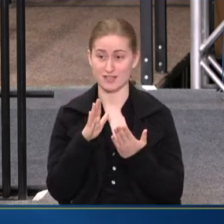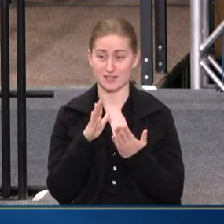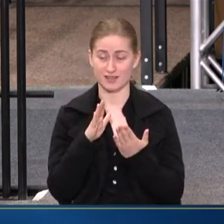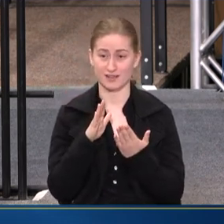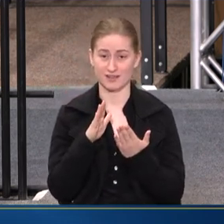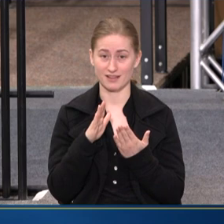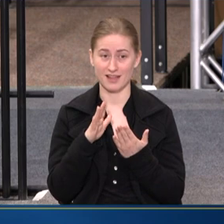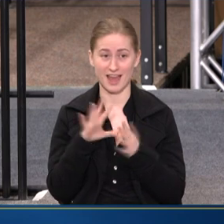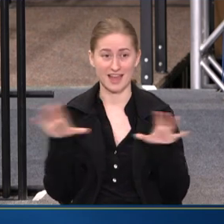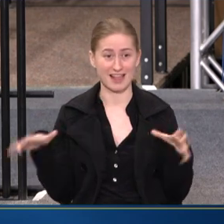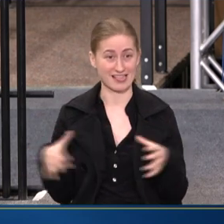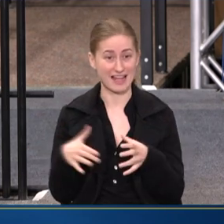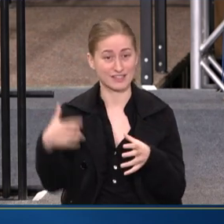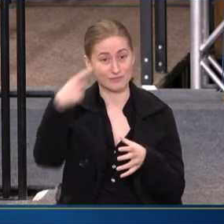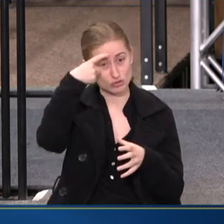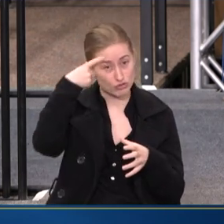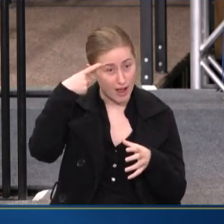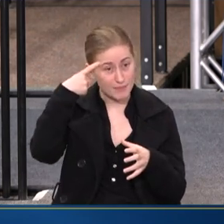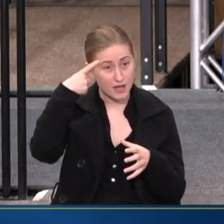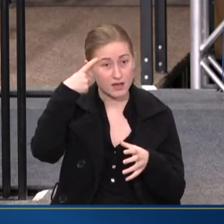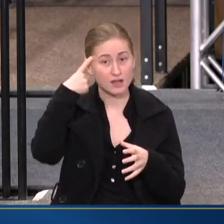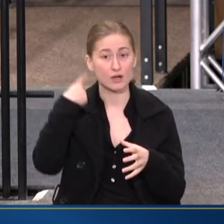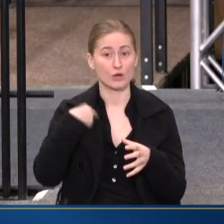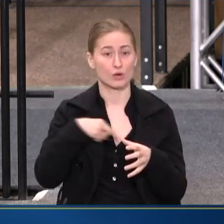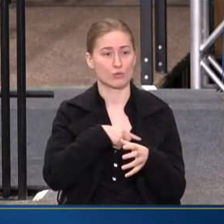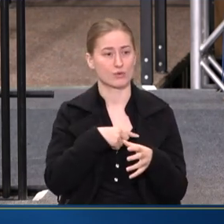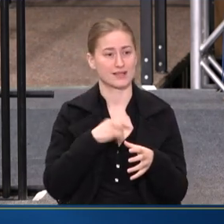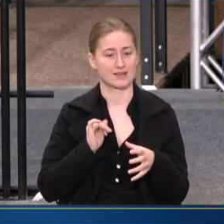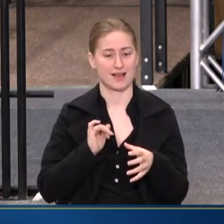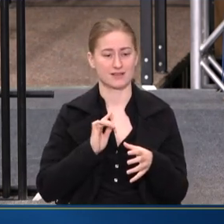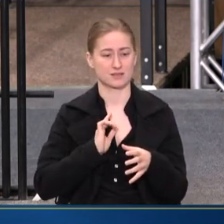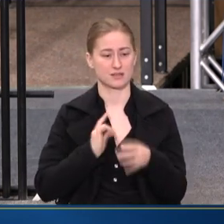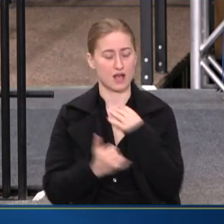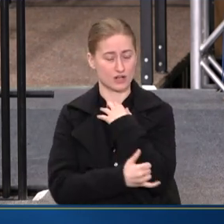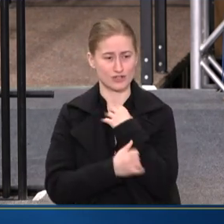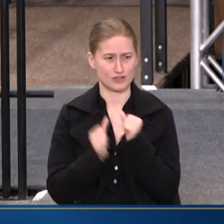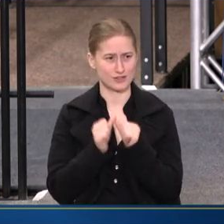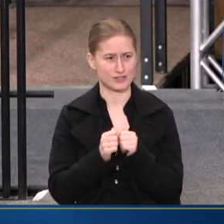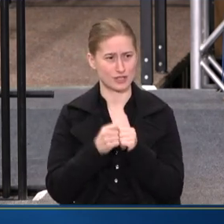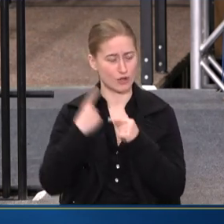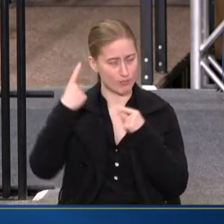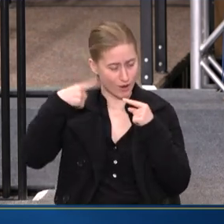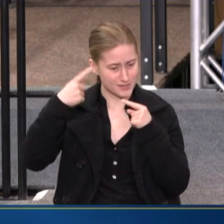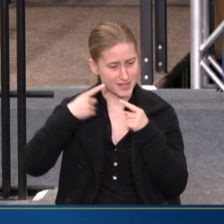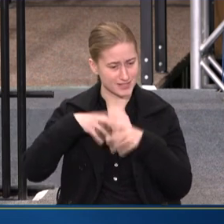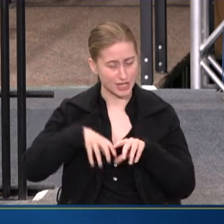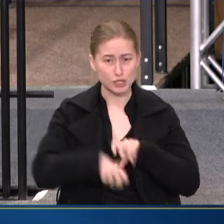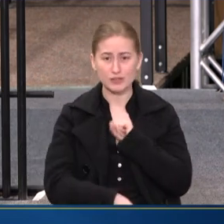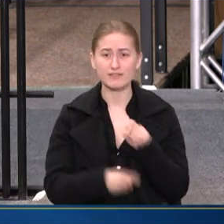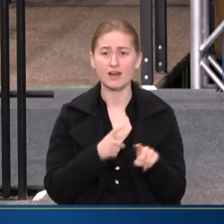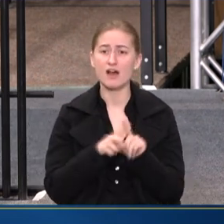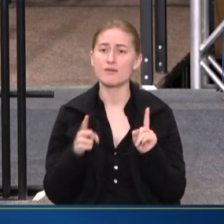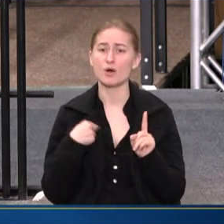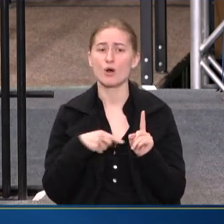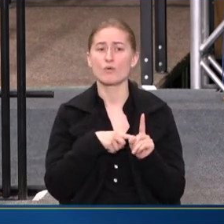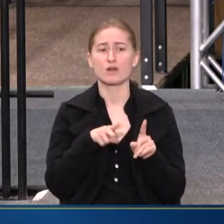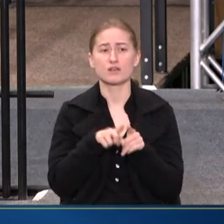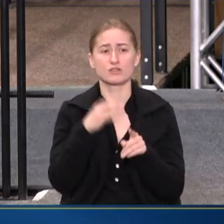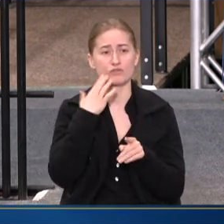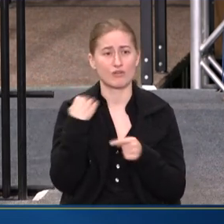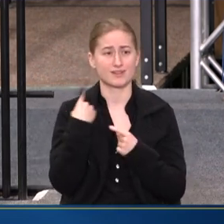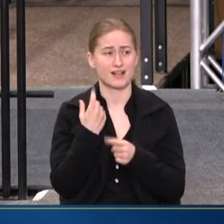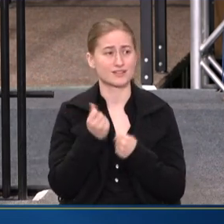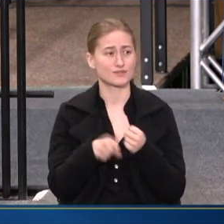COLLECTIVE TRAUMA. WE ARE, AS A COUNTRY, STILL PROCESSING GRIEF, BUT WE ALSO KNOW THAT THE LAST FEW